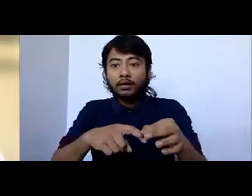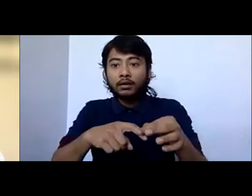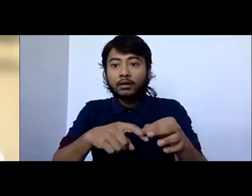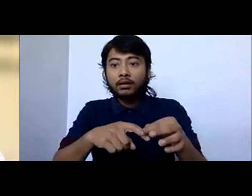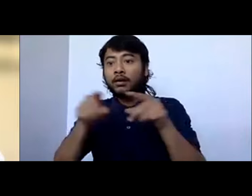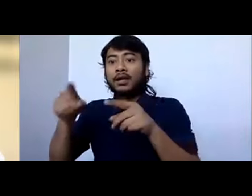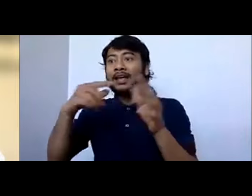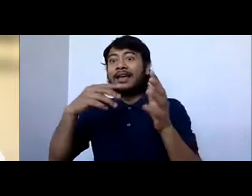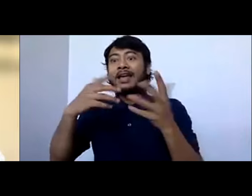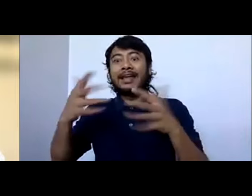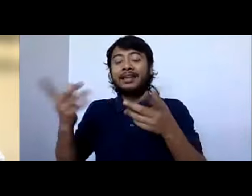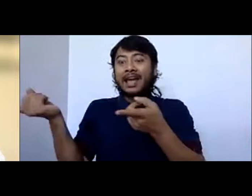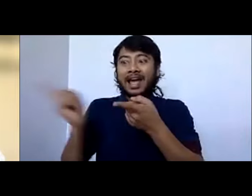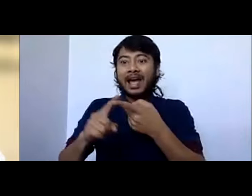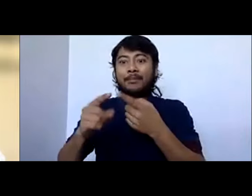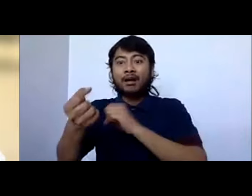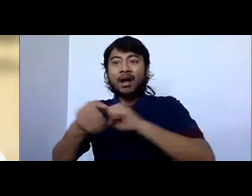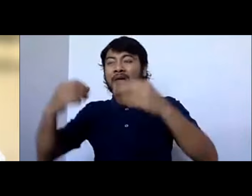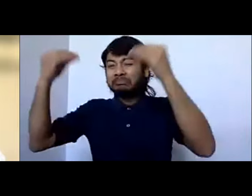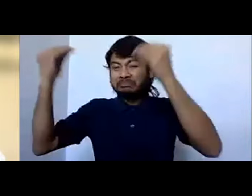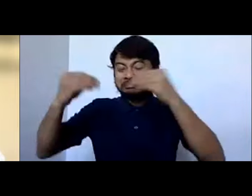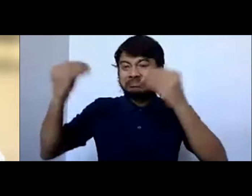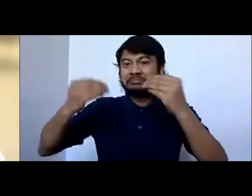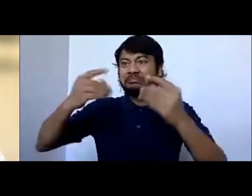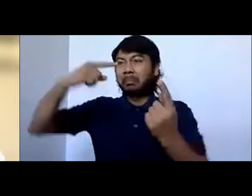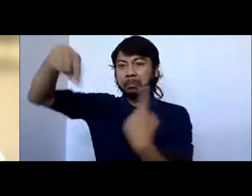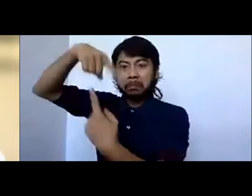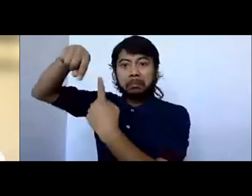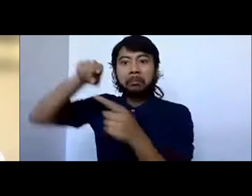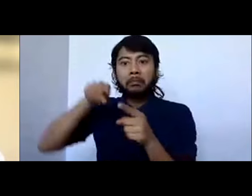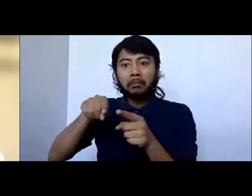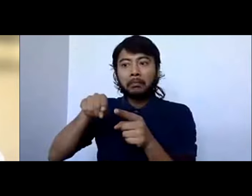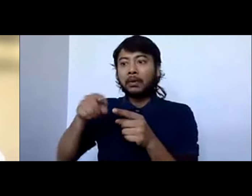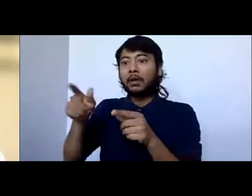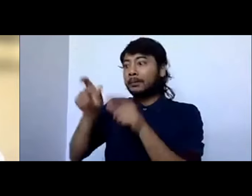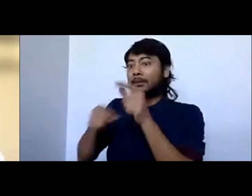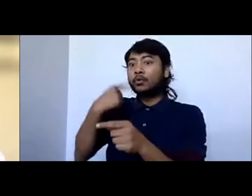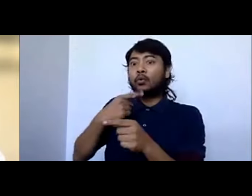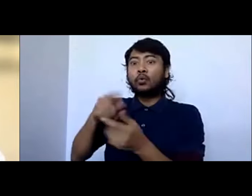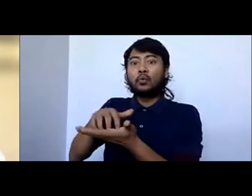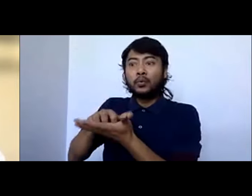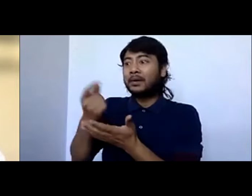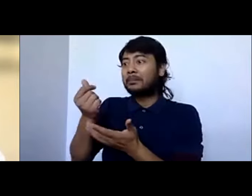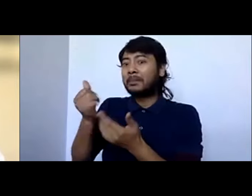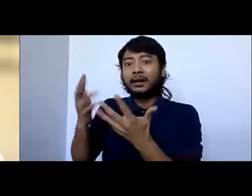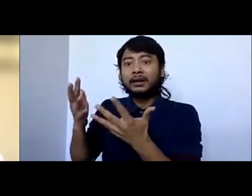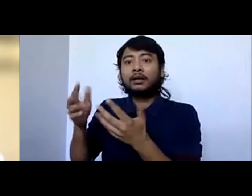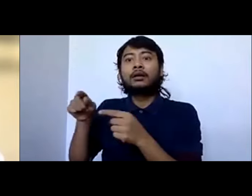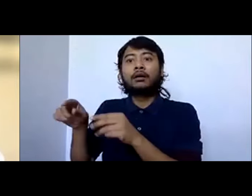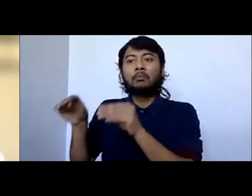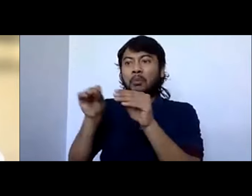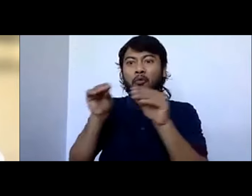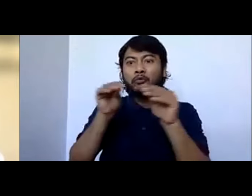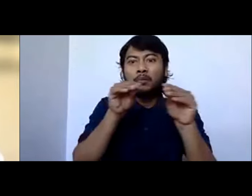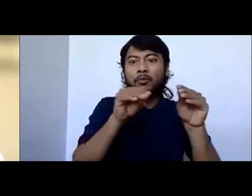extreme weather events, impaired ecosystem functioning, know, displacement of vulnerable populations and the loss of livelihoods. So there's a lot of